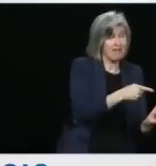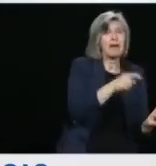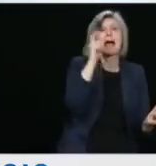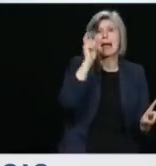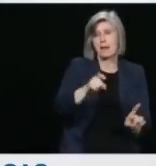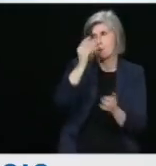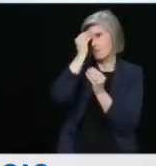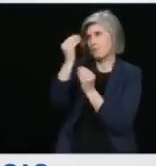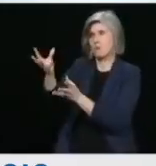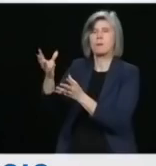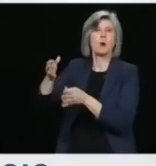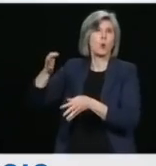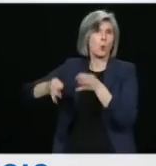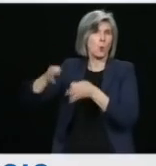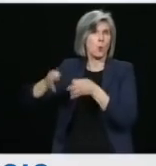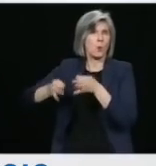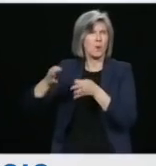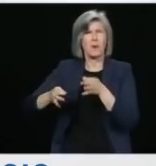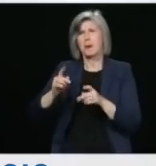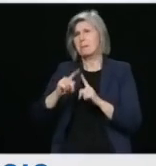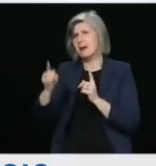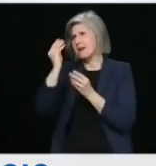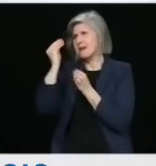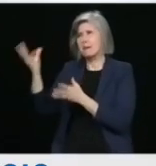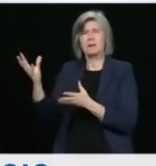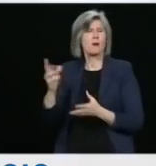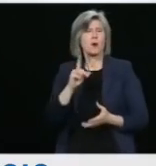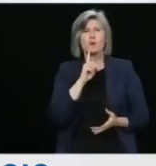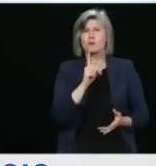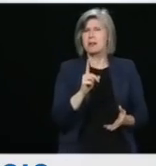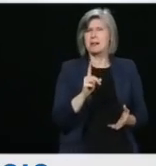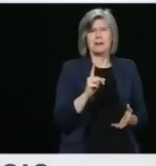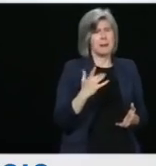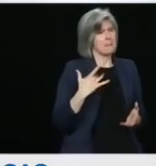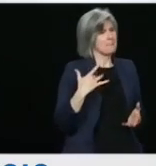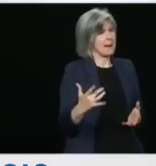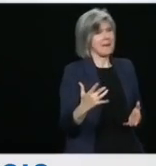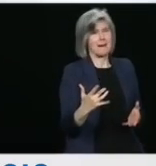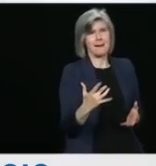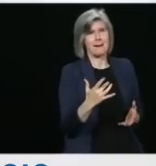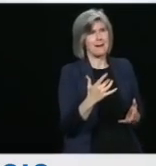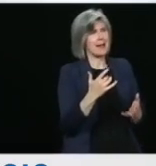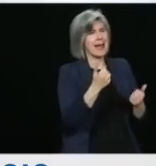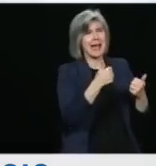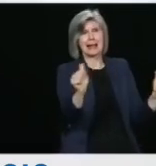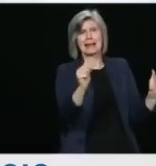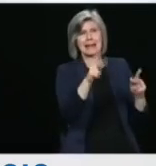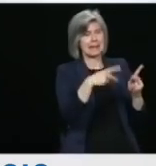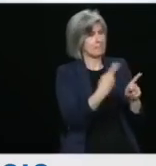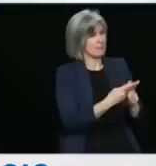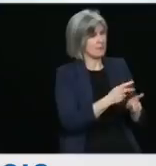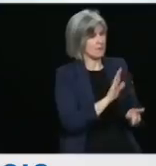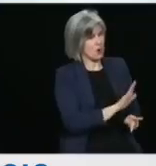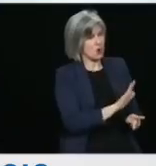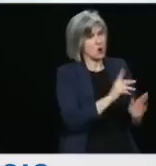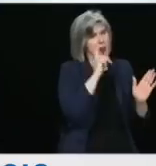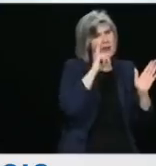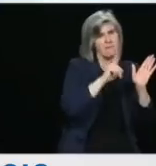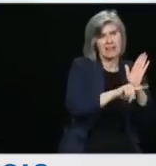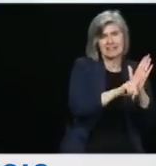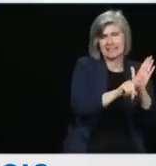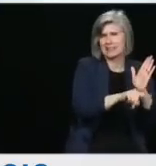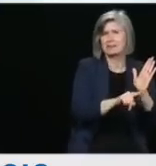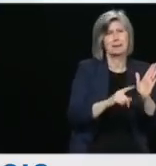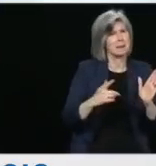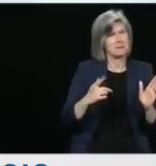practices in the conduct of the investigations, all intended to ensure that the safety and security of Canadians are